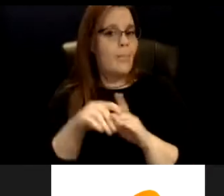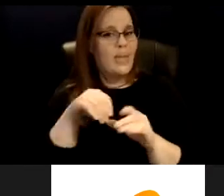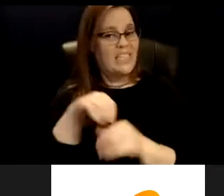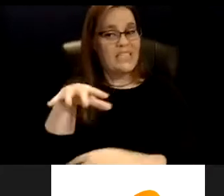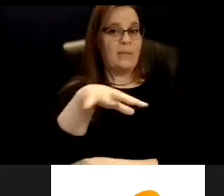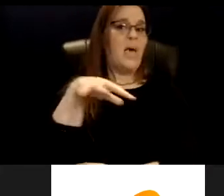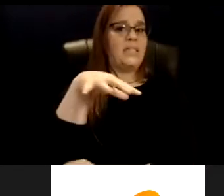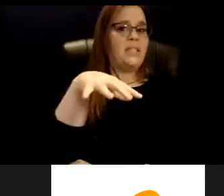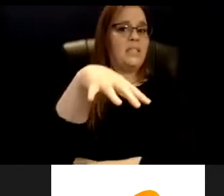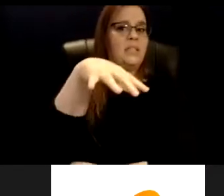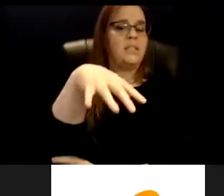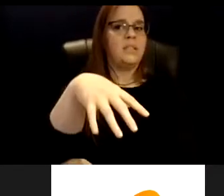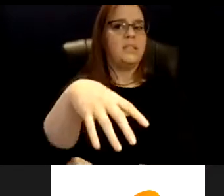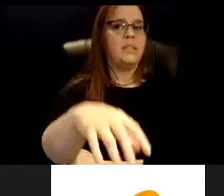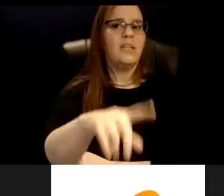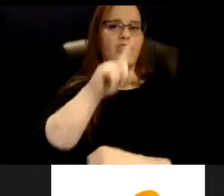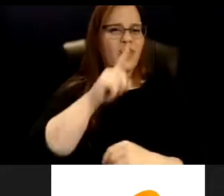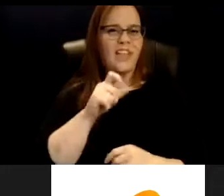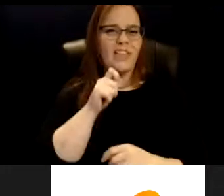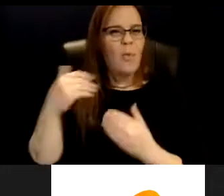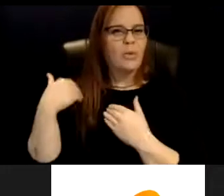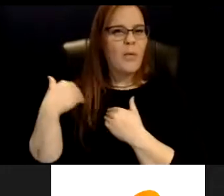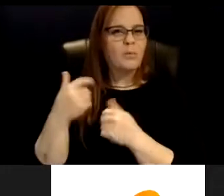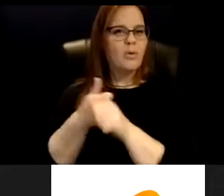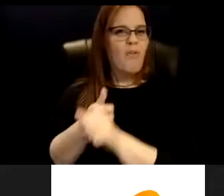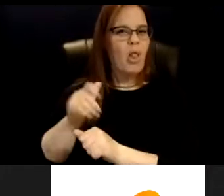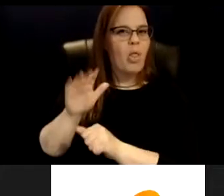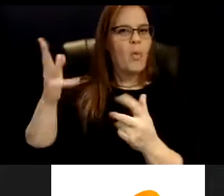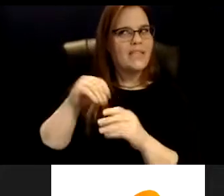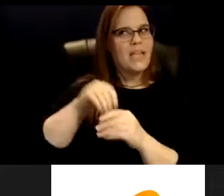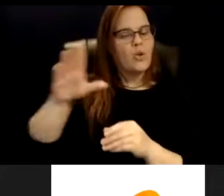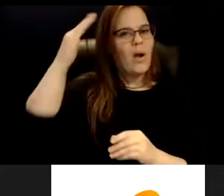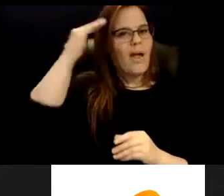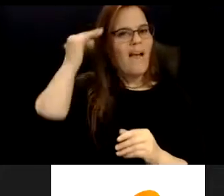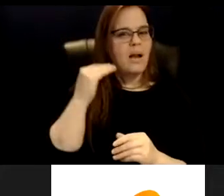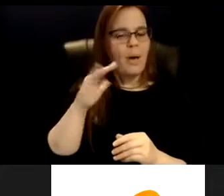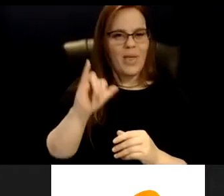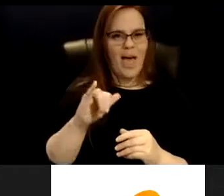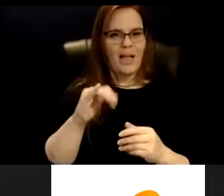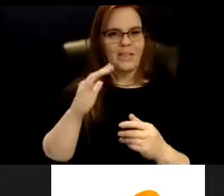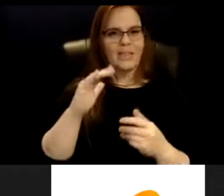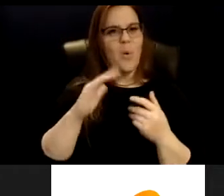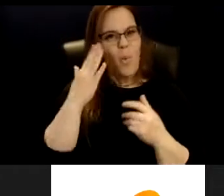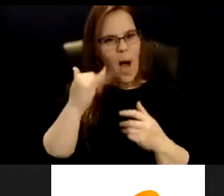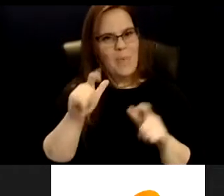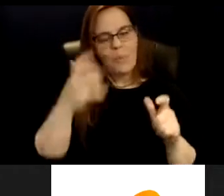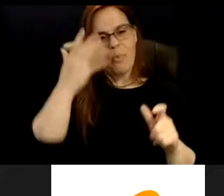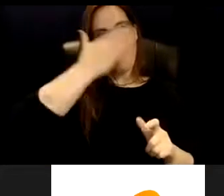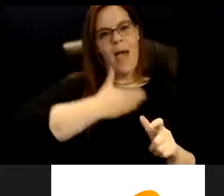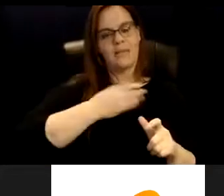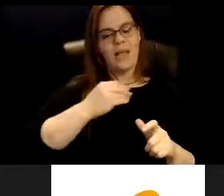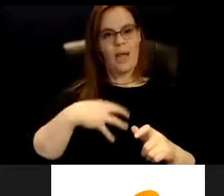they really shouldn't be responsible for that. But that's the reason why people mask and code switch. Now the social model of disability